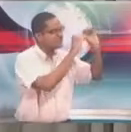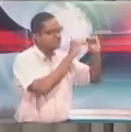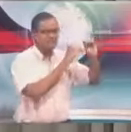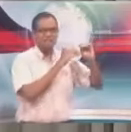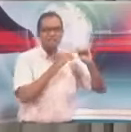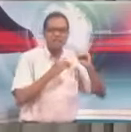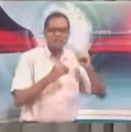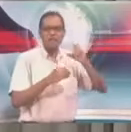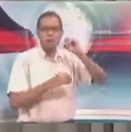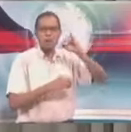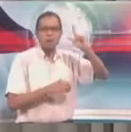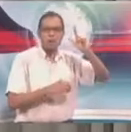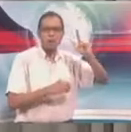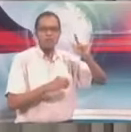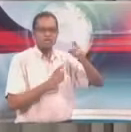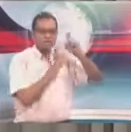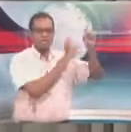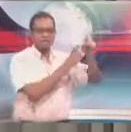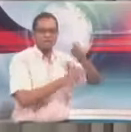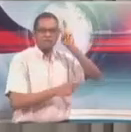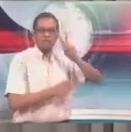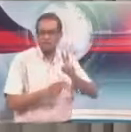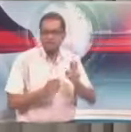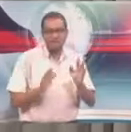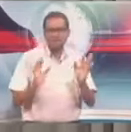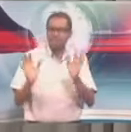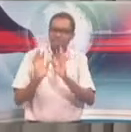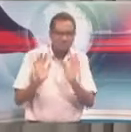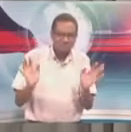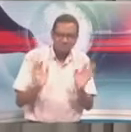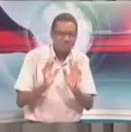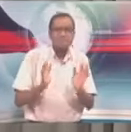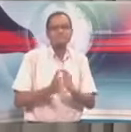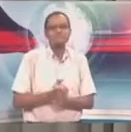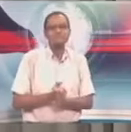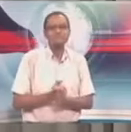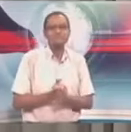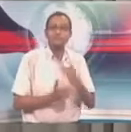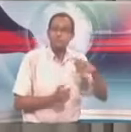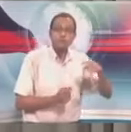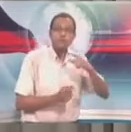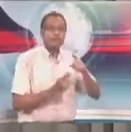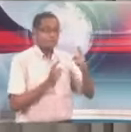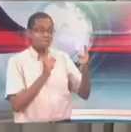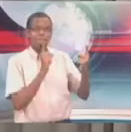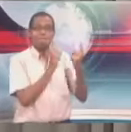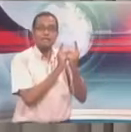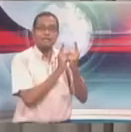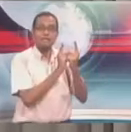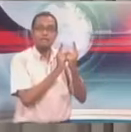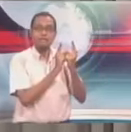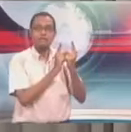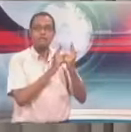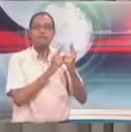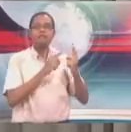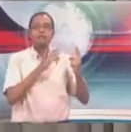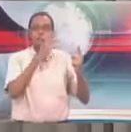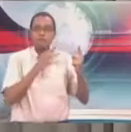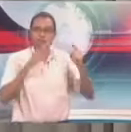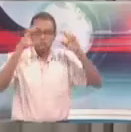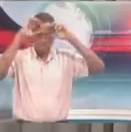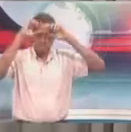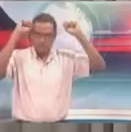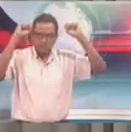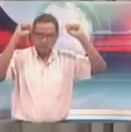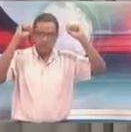We did not meet anyone else from the delegation apart from Ms. Rodriguez and Mr. Chavez. Mr. Chavez was not the President of